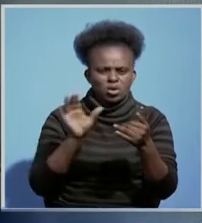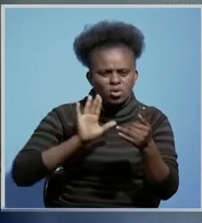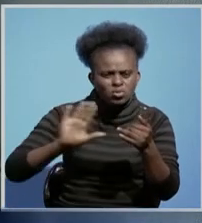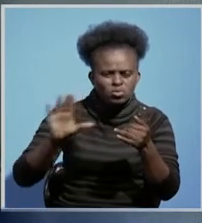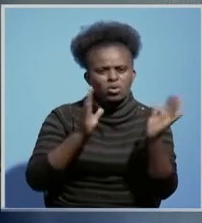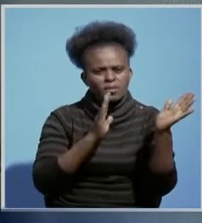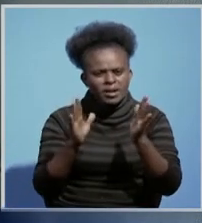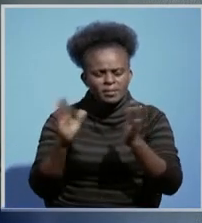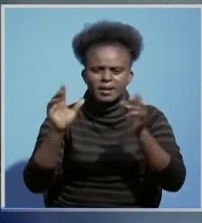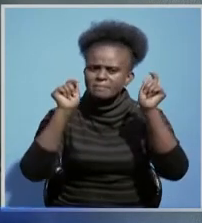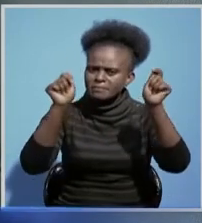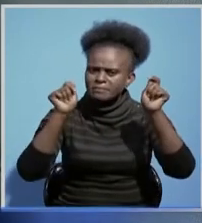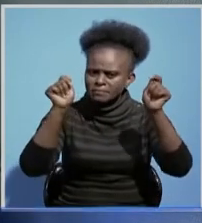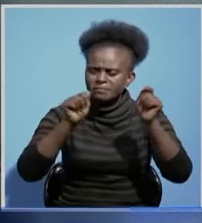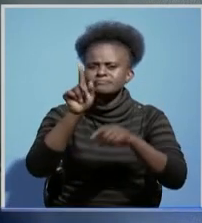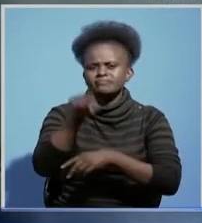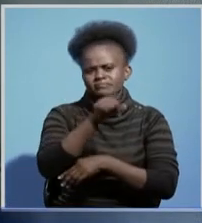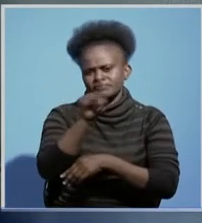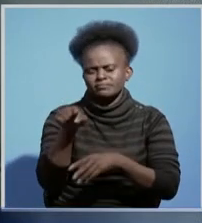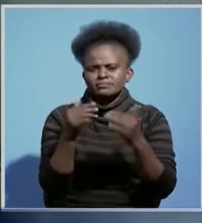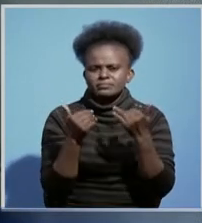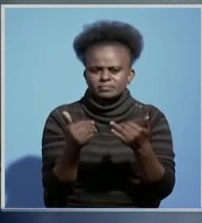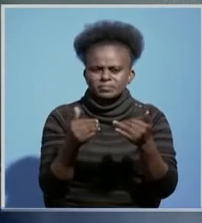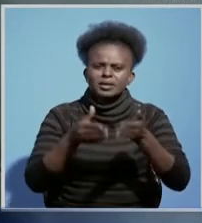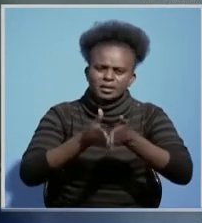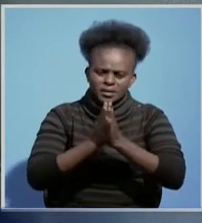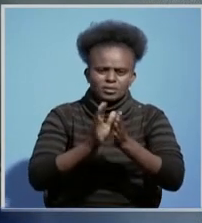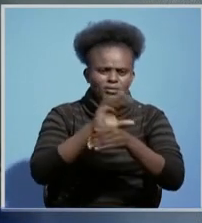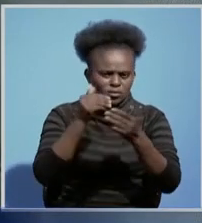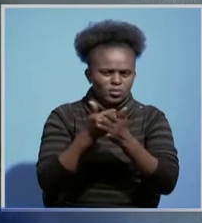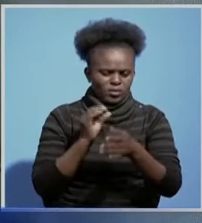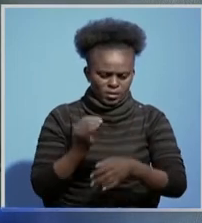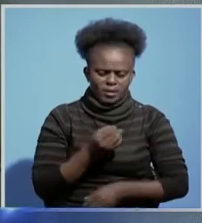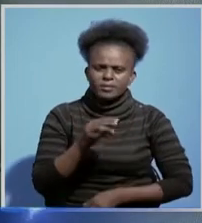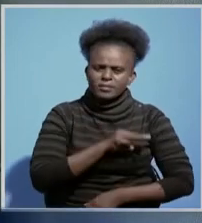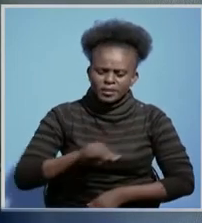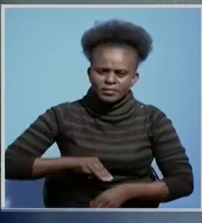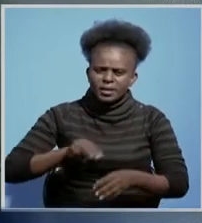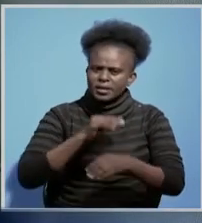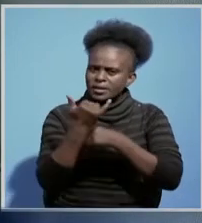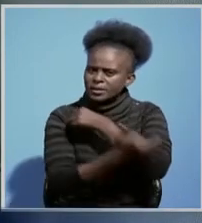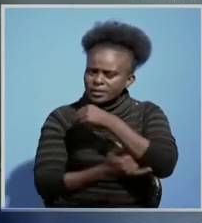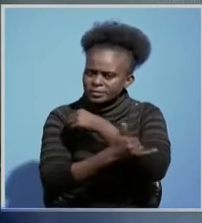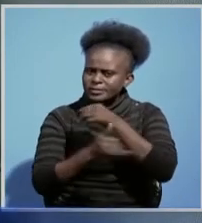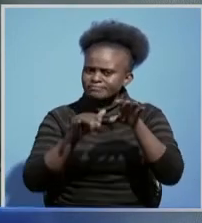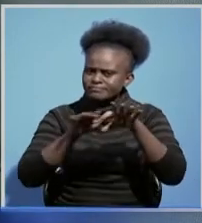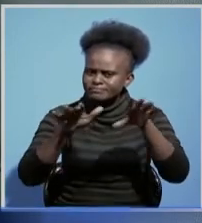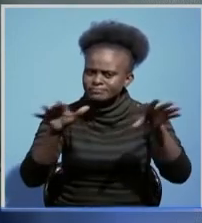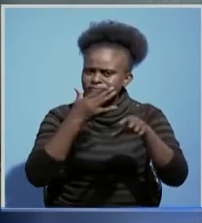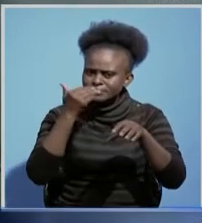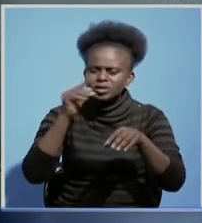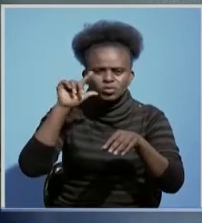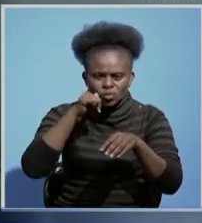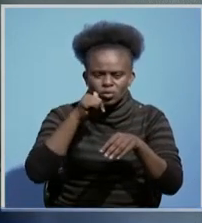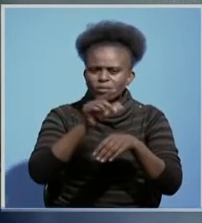has been cancelled and I therefore age all our members countrywide to go for work